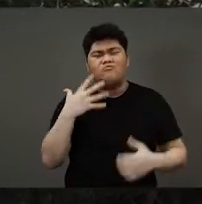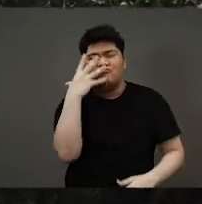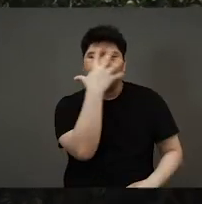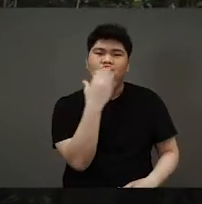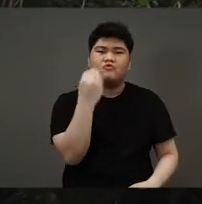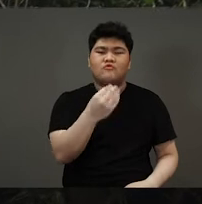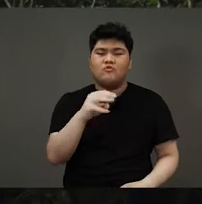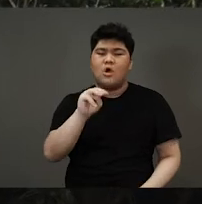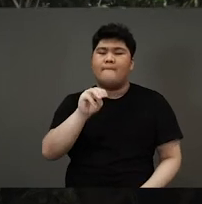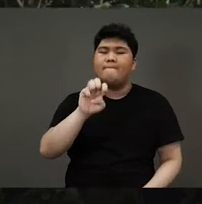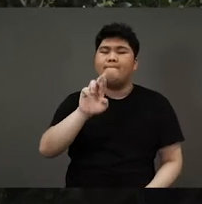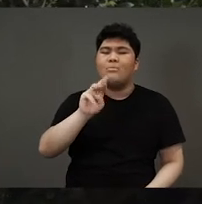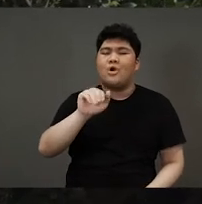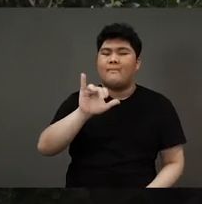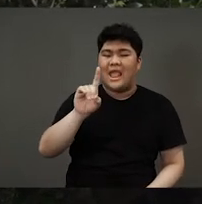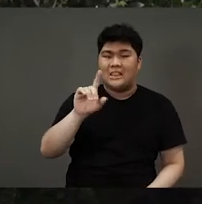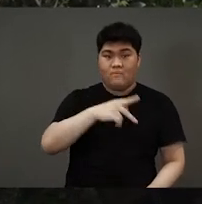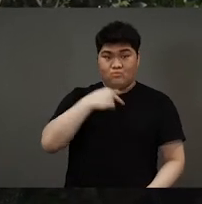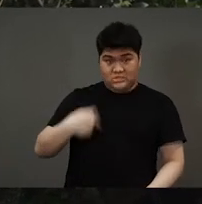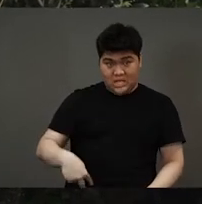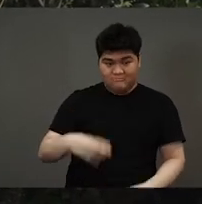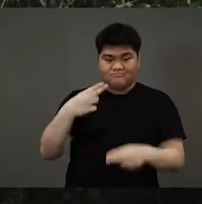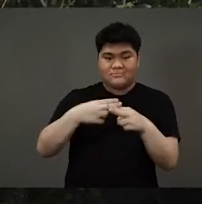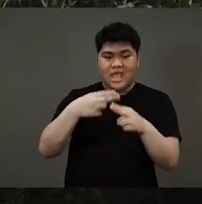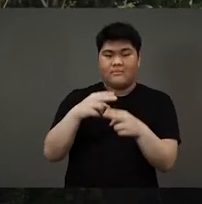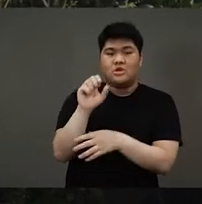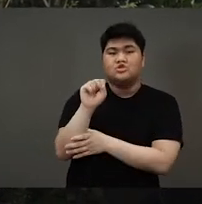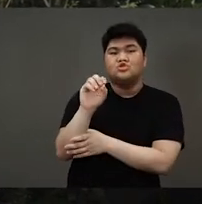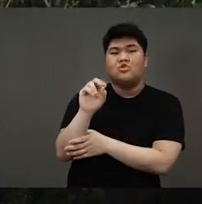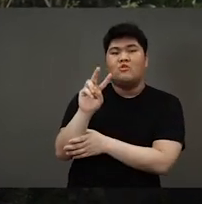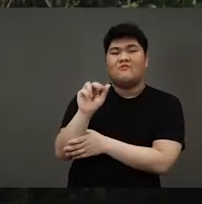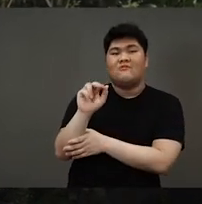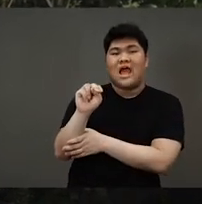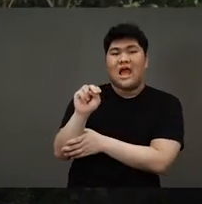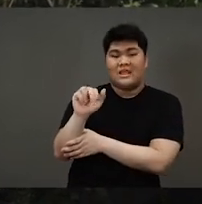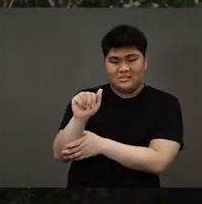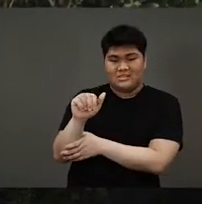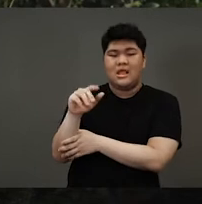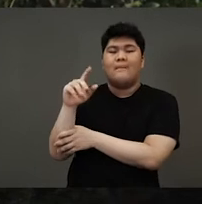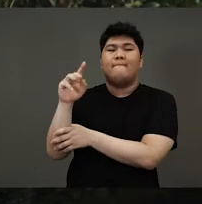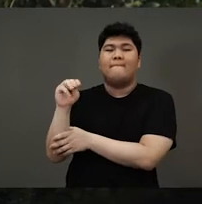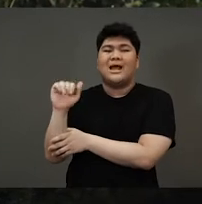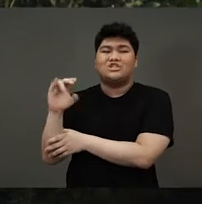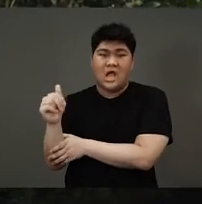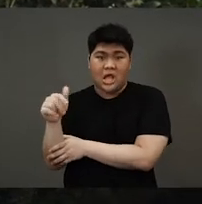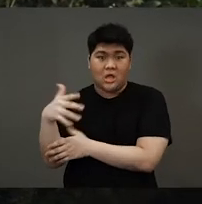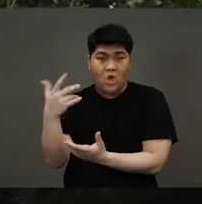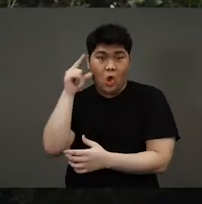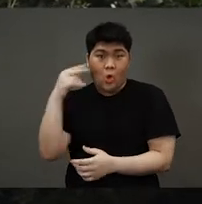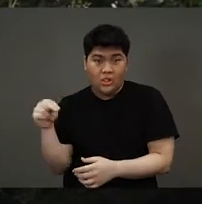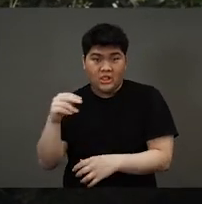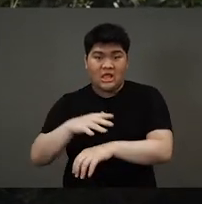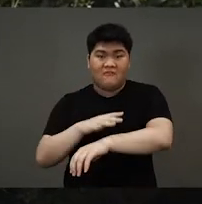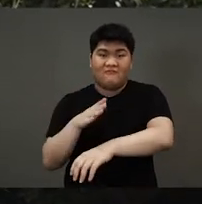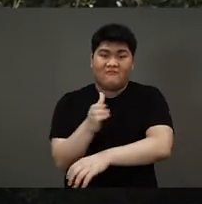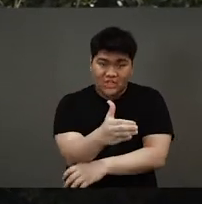a beautiful mermaid princess by the name of Sovana Macha or Golden Fish. The mermaid princess, she